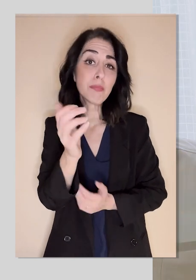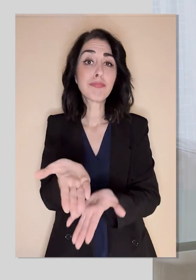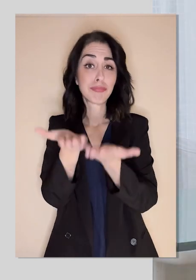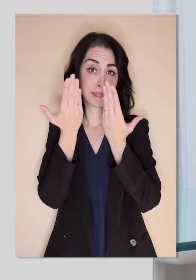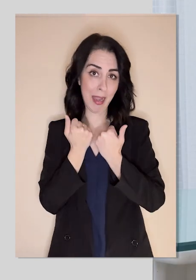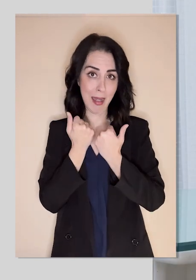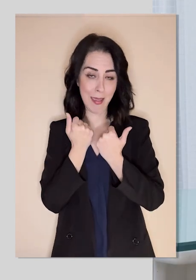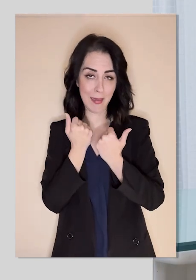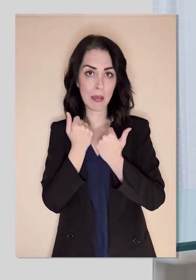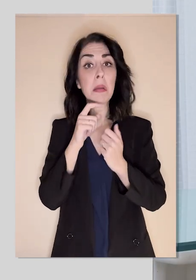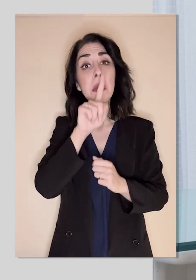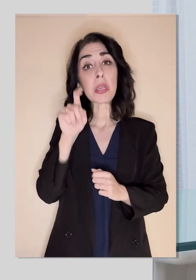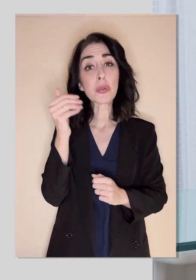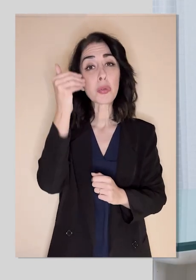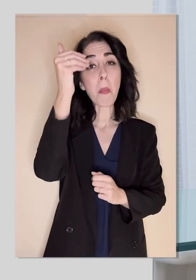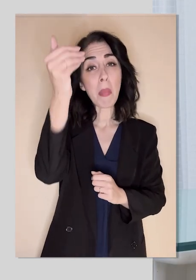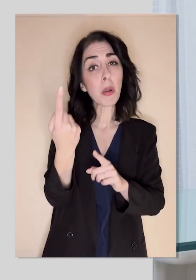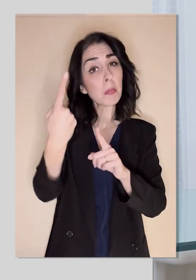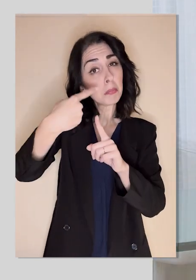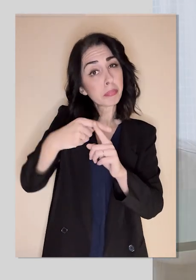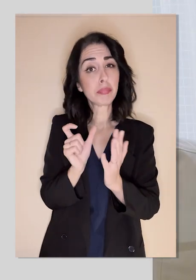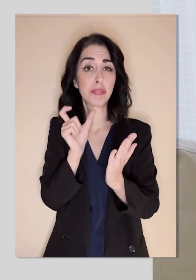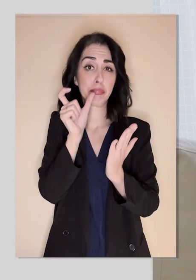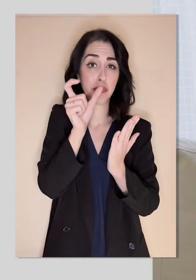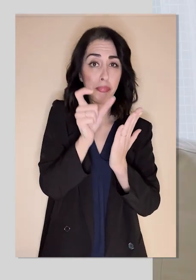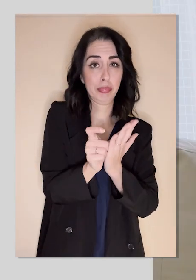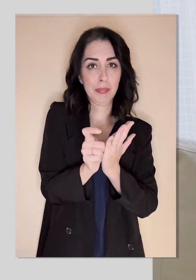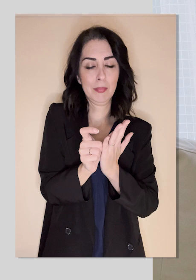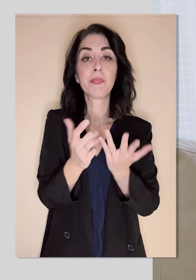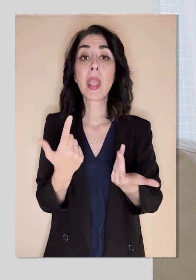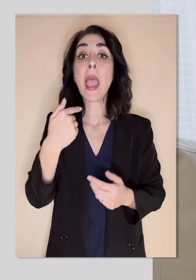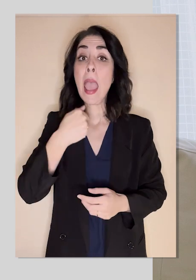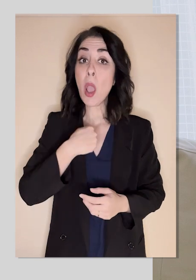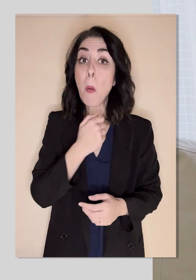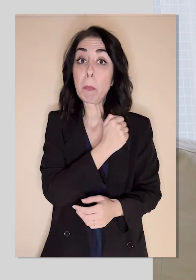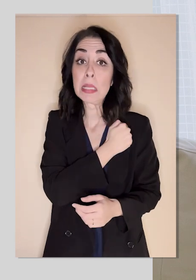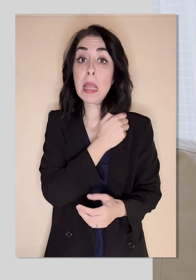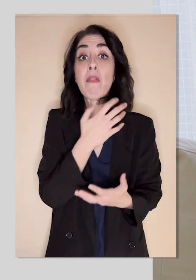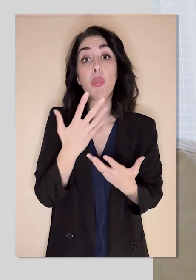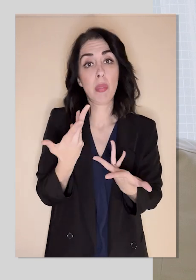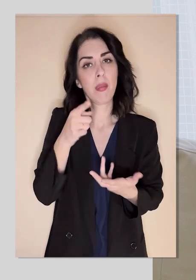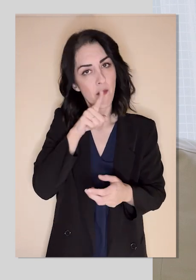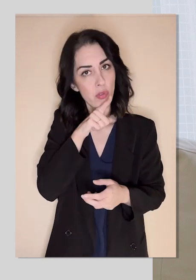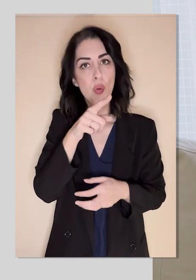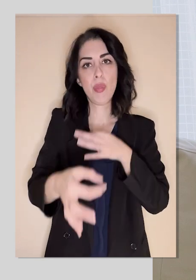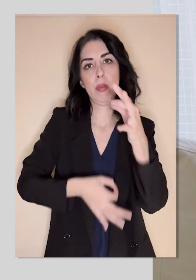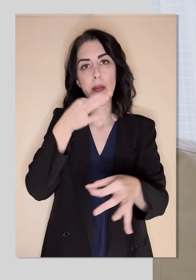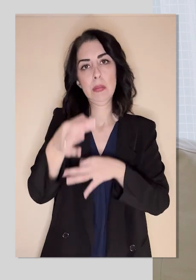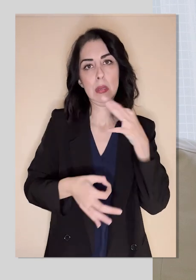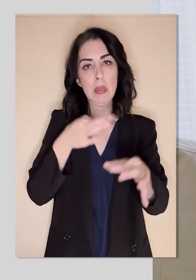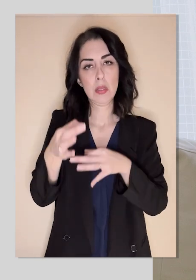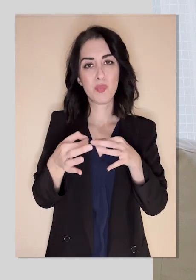So I will tell you what I think vestibular migraine is, and it has something to do with what the literature agrees on.